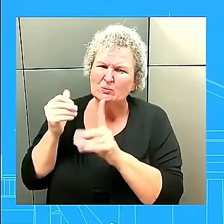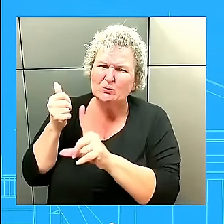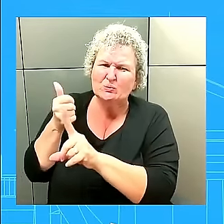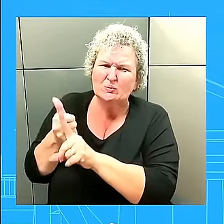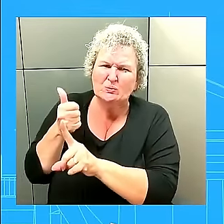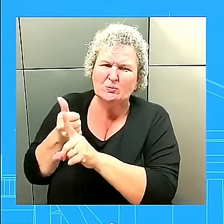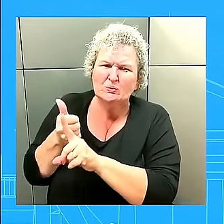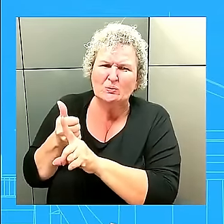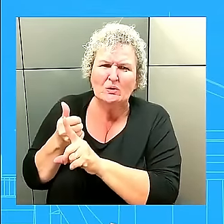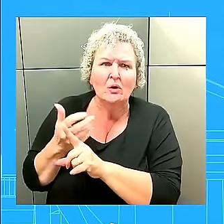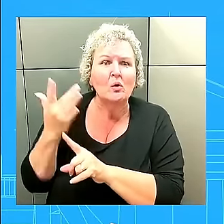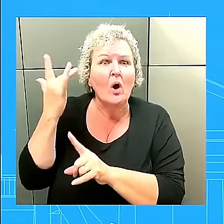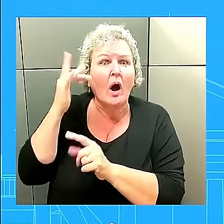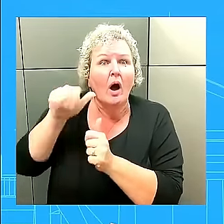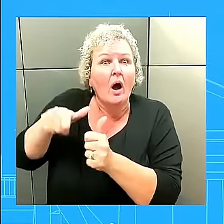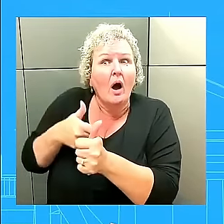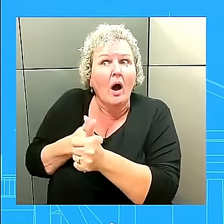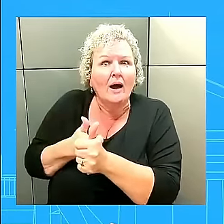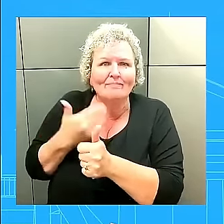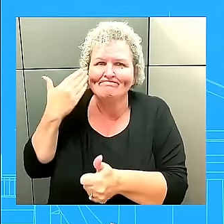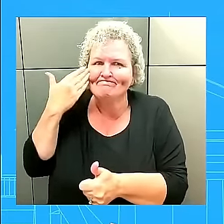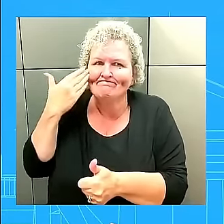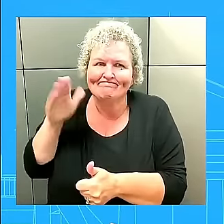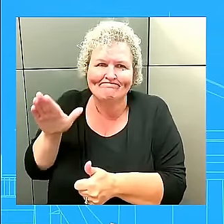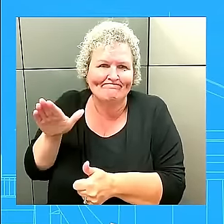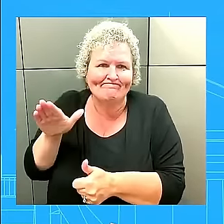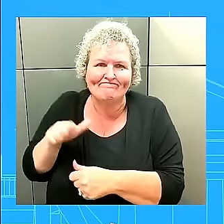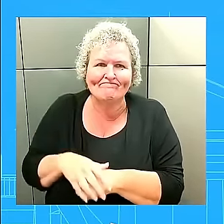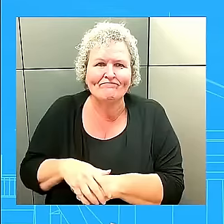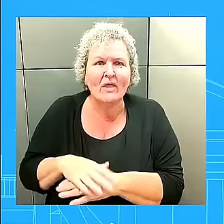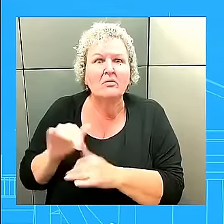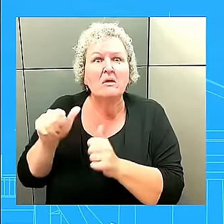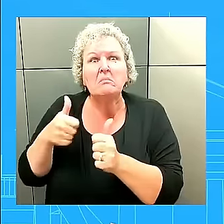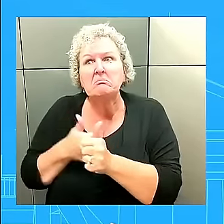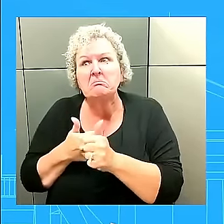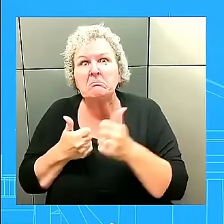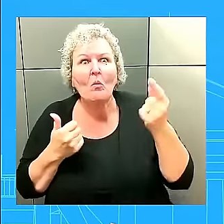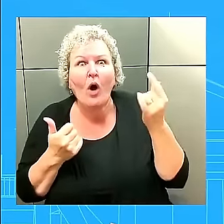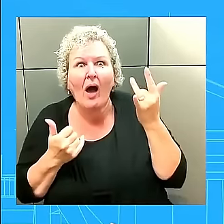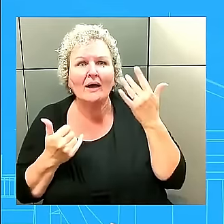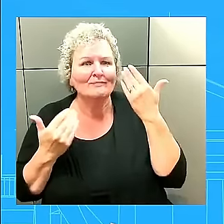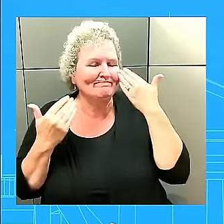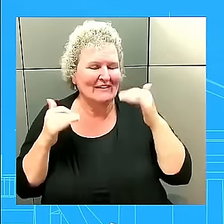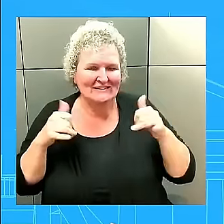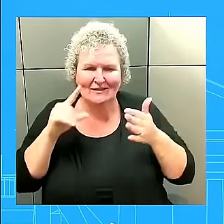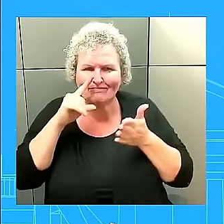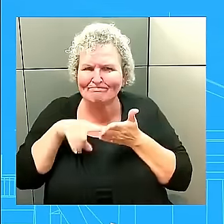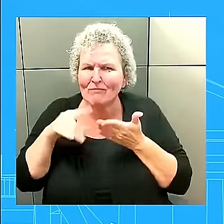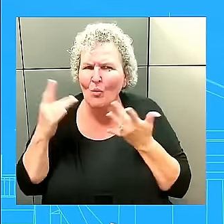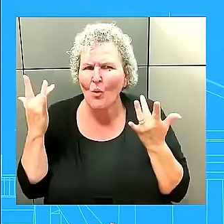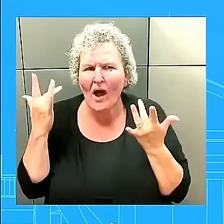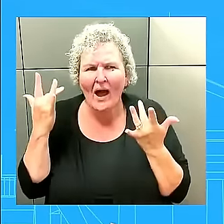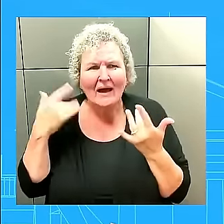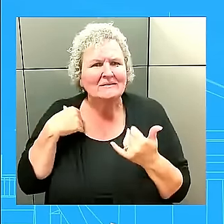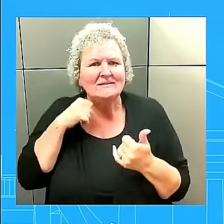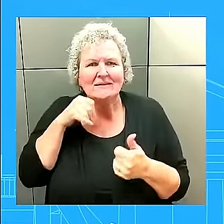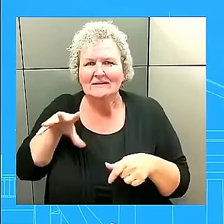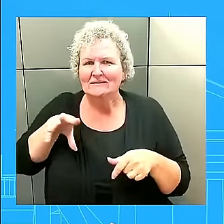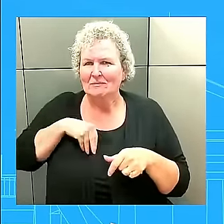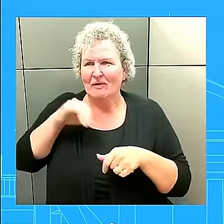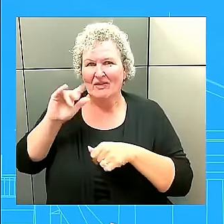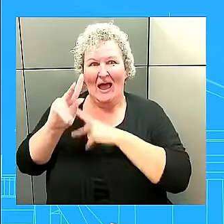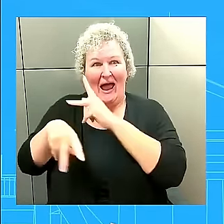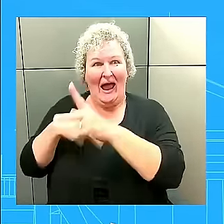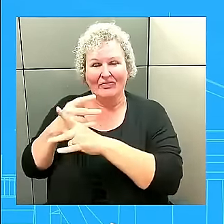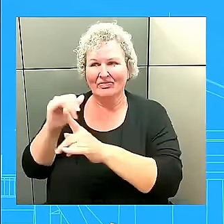is exactly behind it, we strongly condemn this act of violence. Now, I think as you have all heard earlier this morning, we